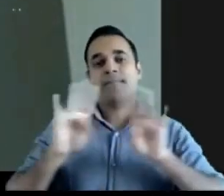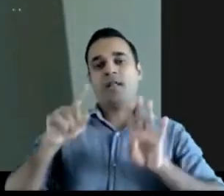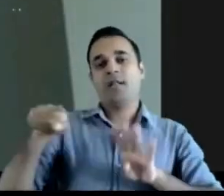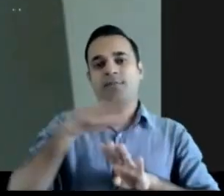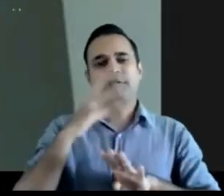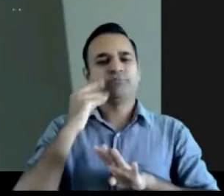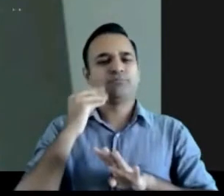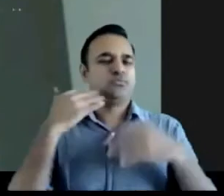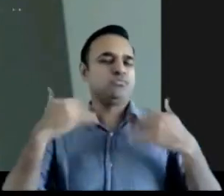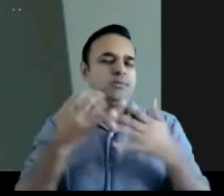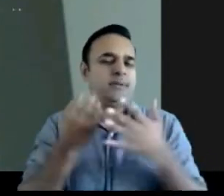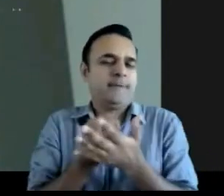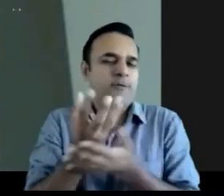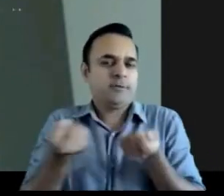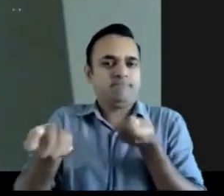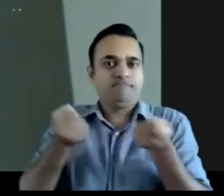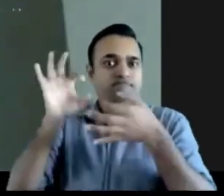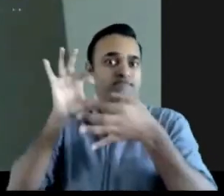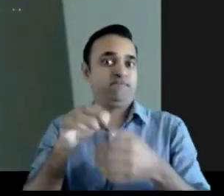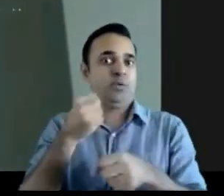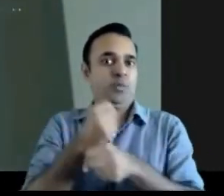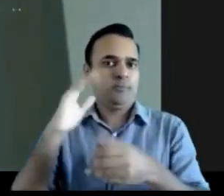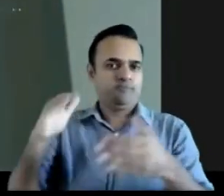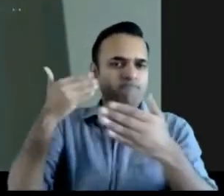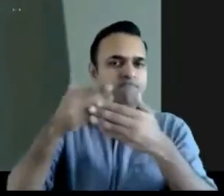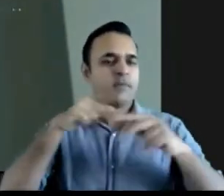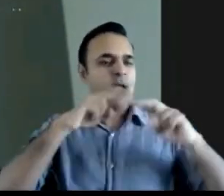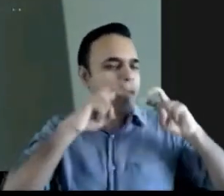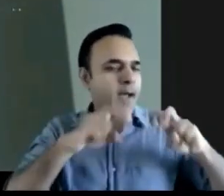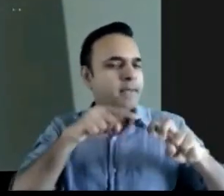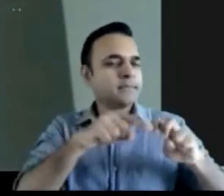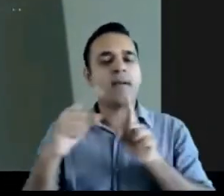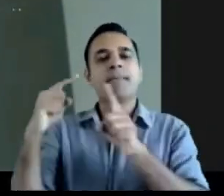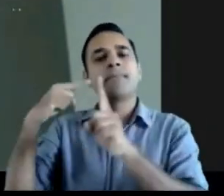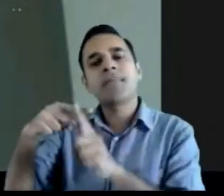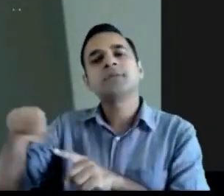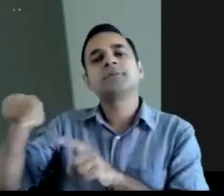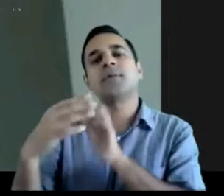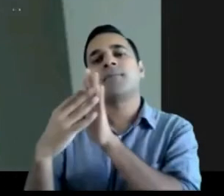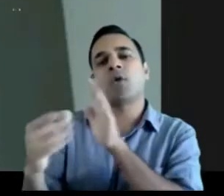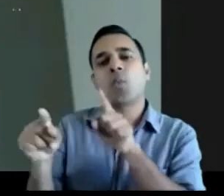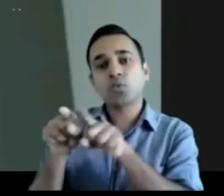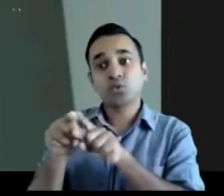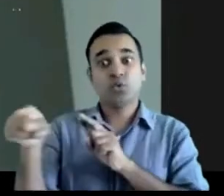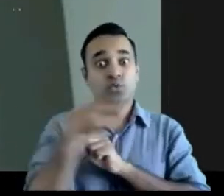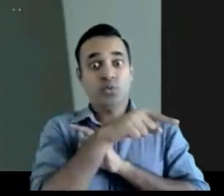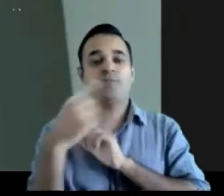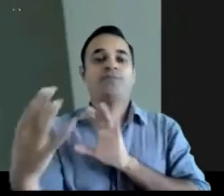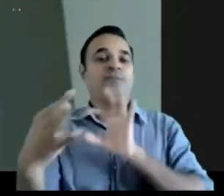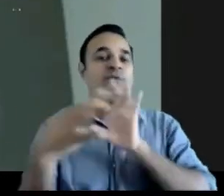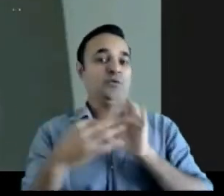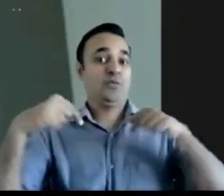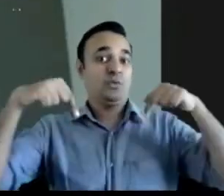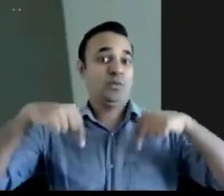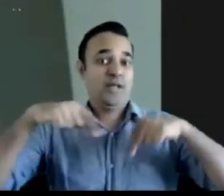disaster risk management an architect and international consultants um working with disaster resilience and multi